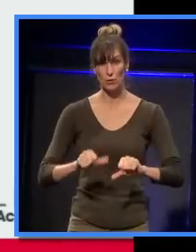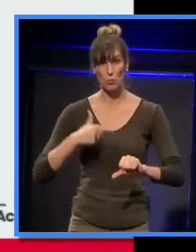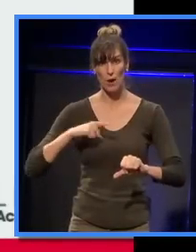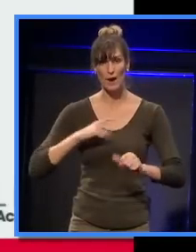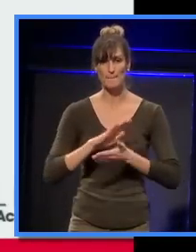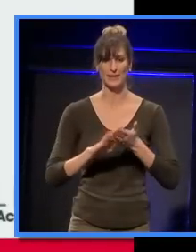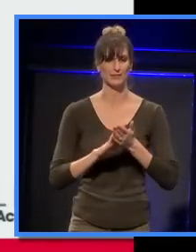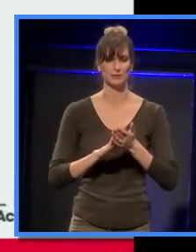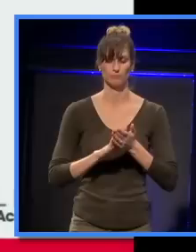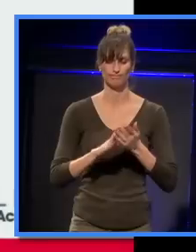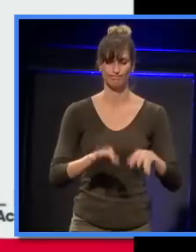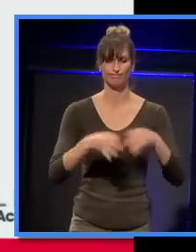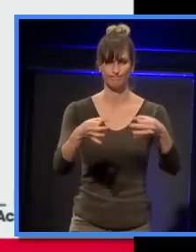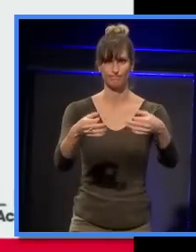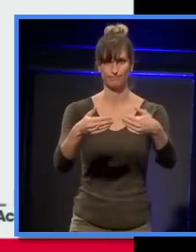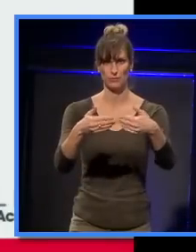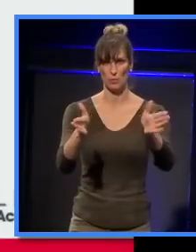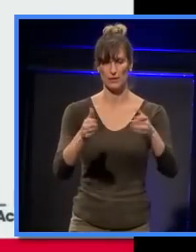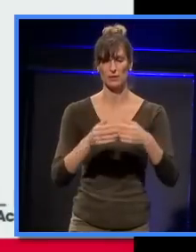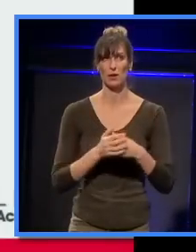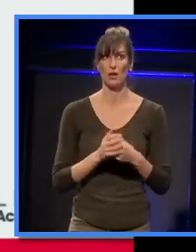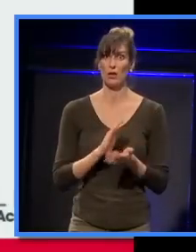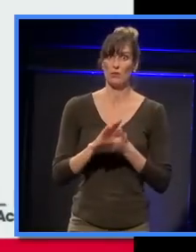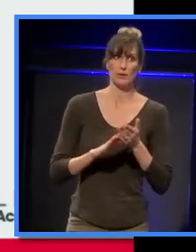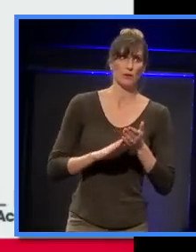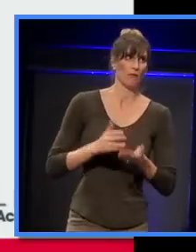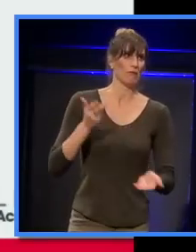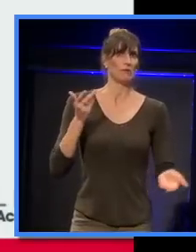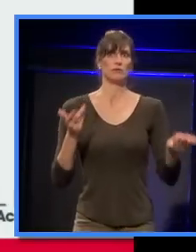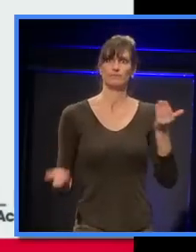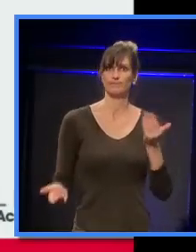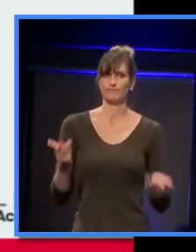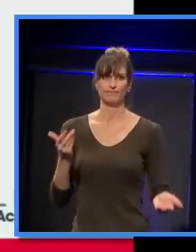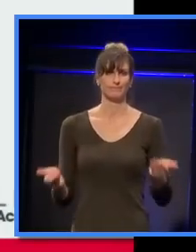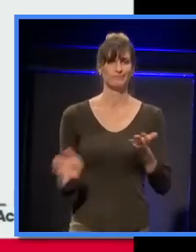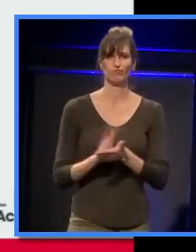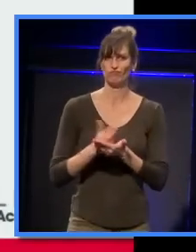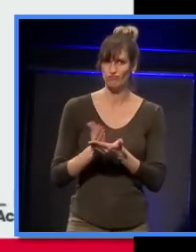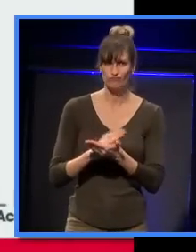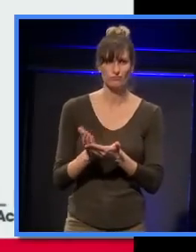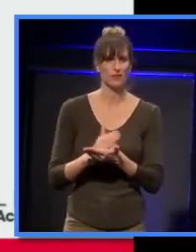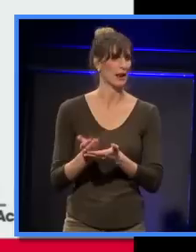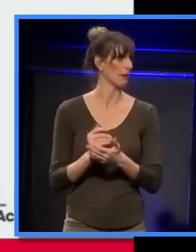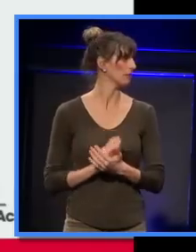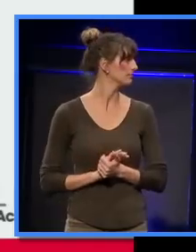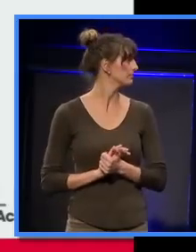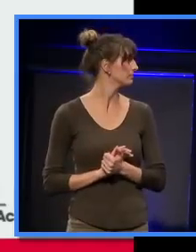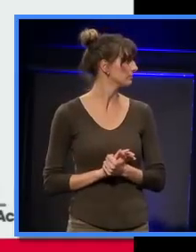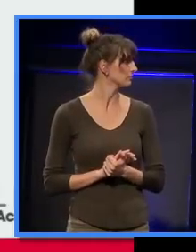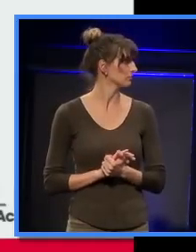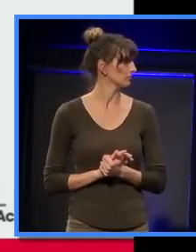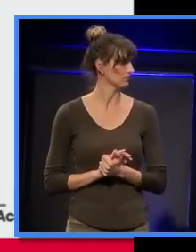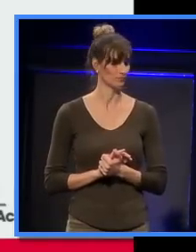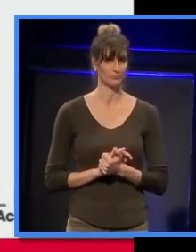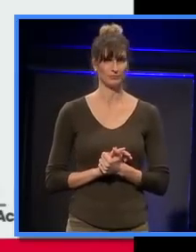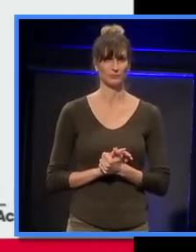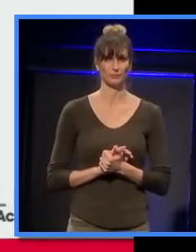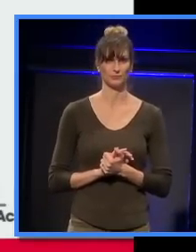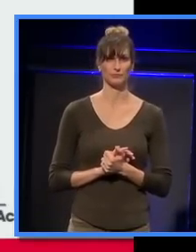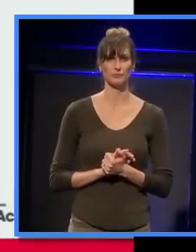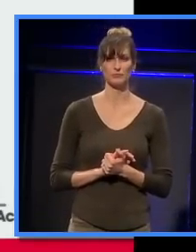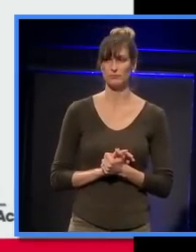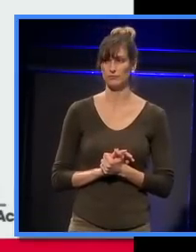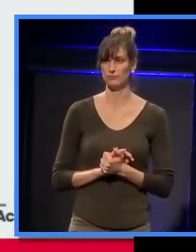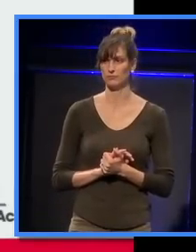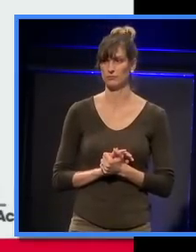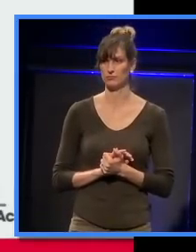So, we were in a real dilemma here. So, I called our lawyer.